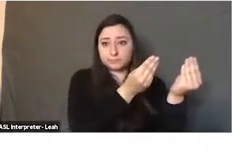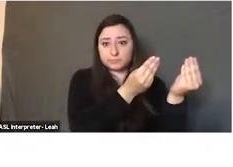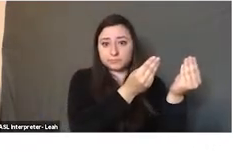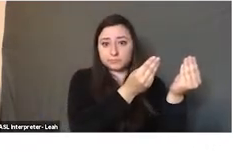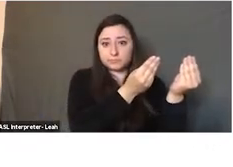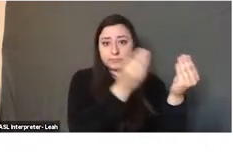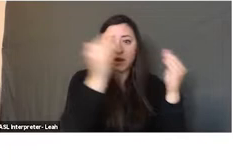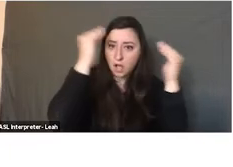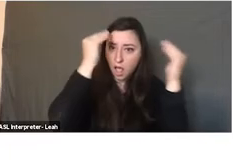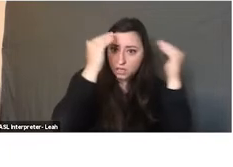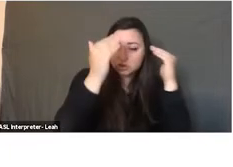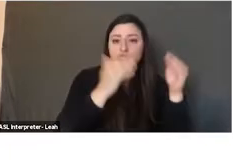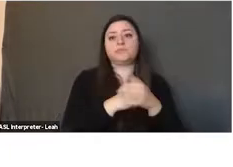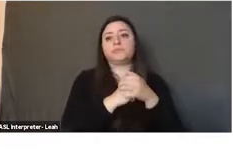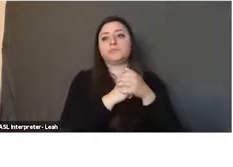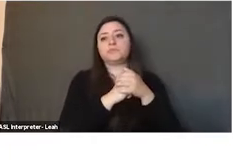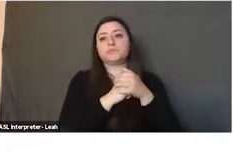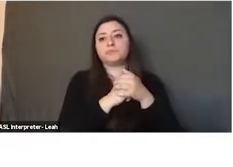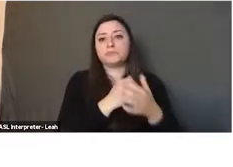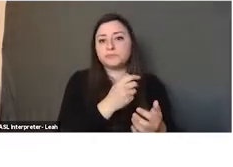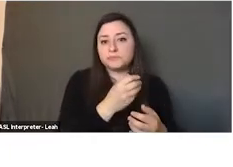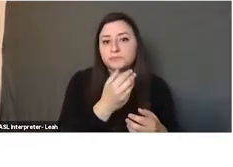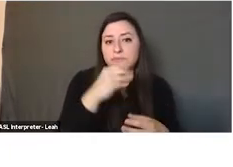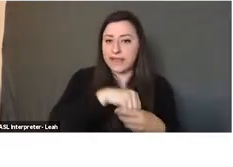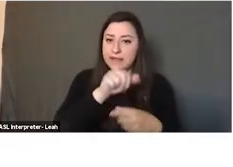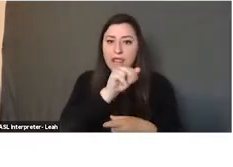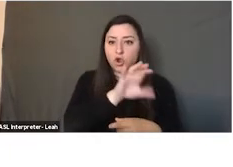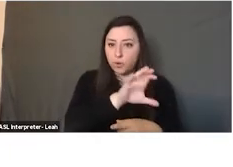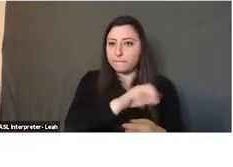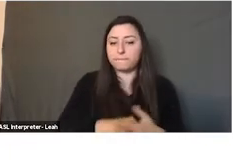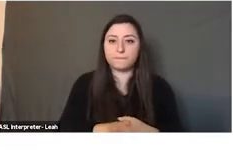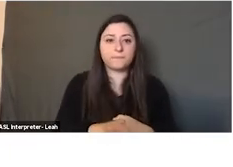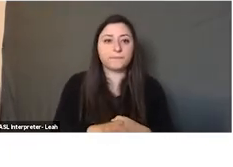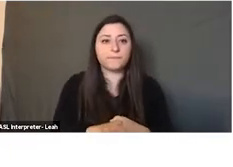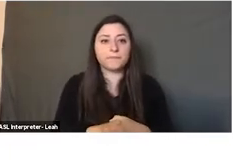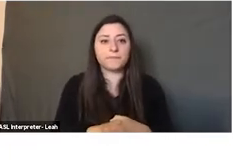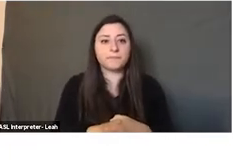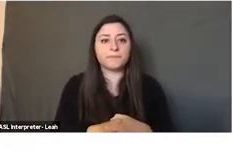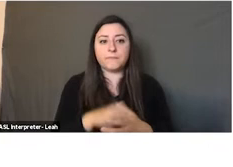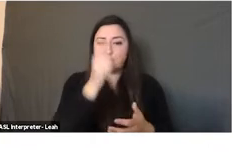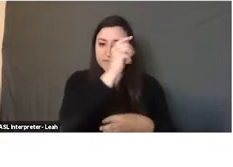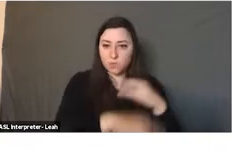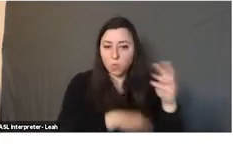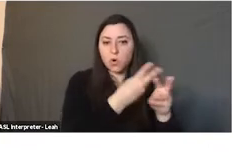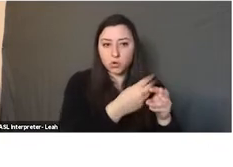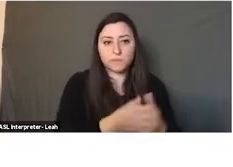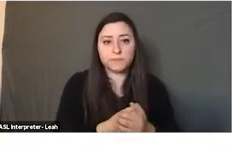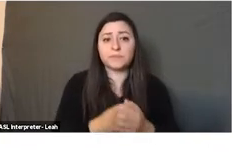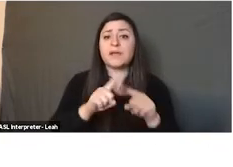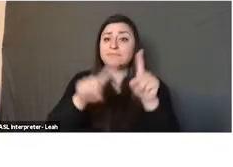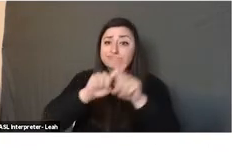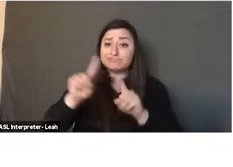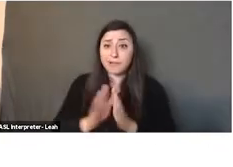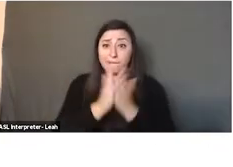knowledge developed in the Arab Muslim world. Among the books so translated were many works on agriculture,